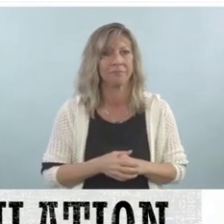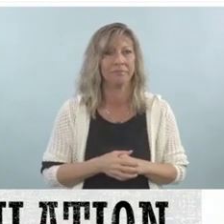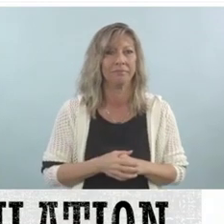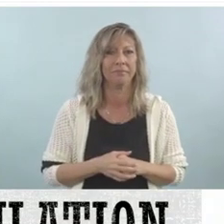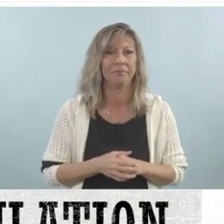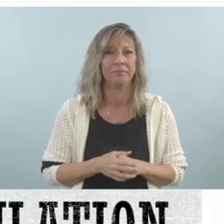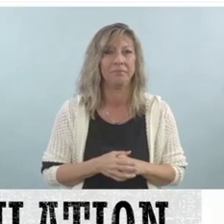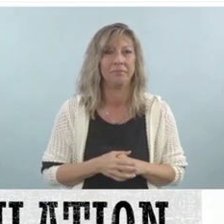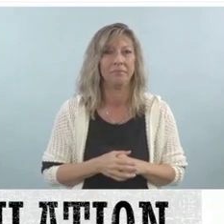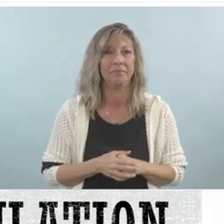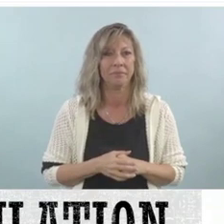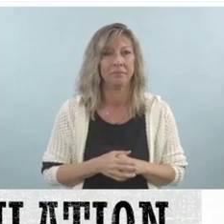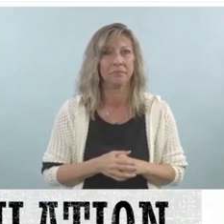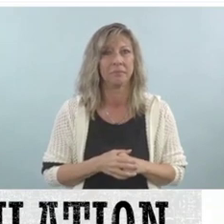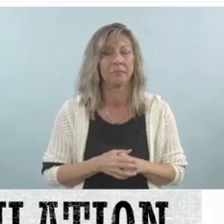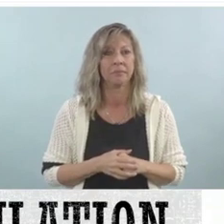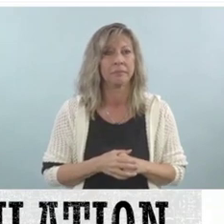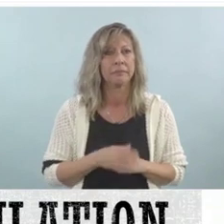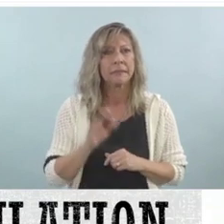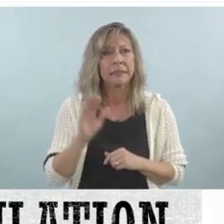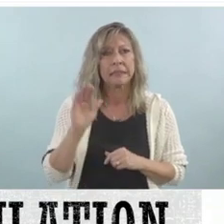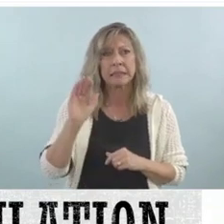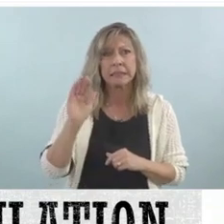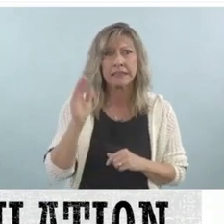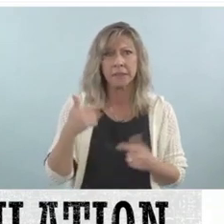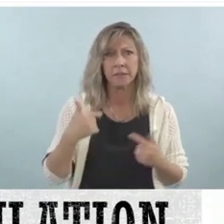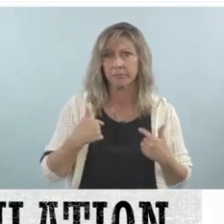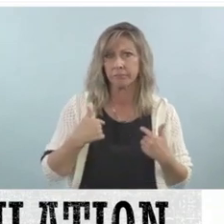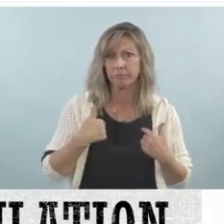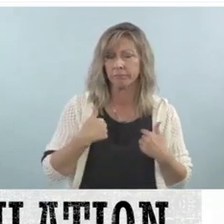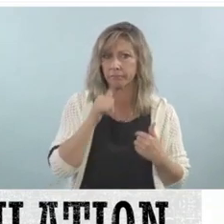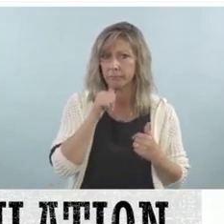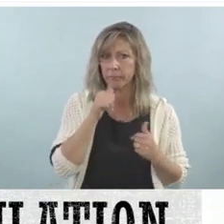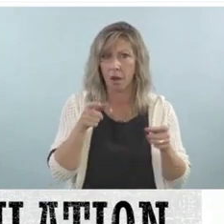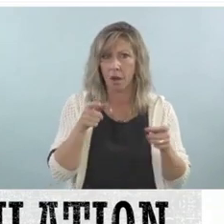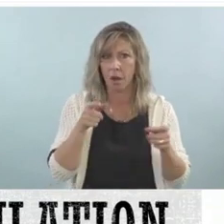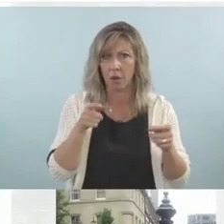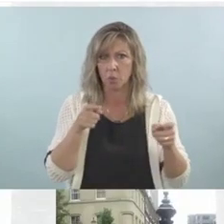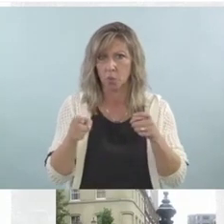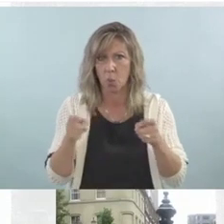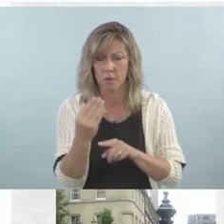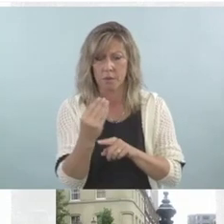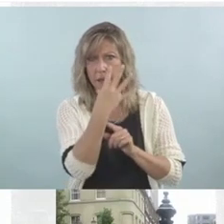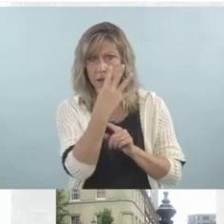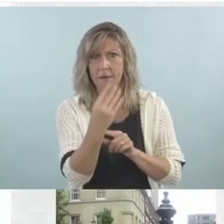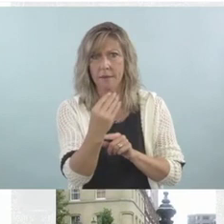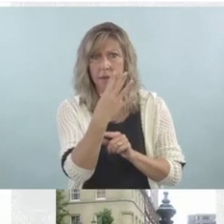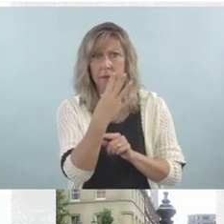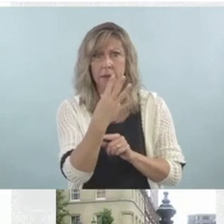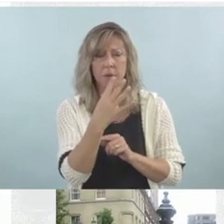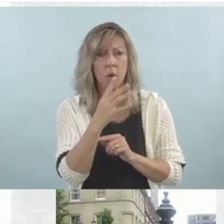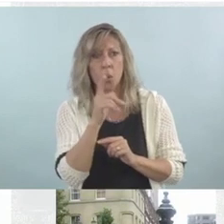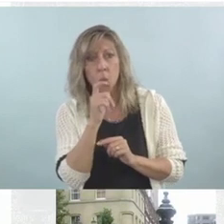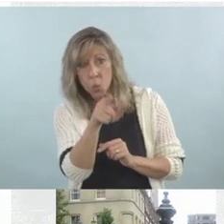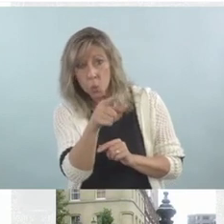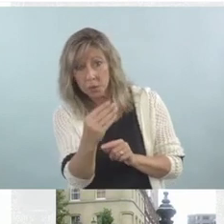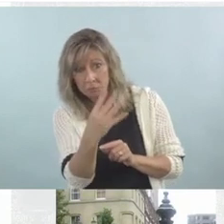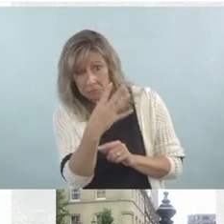So it doesn't look like I'm controlling the slide. So if I can have somebody move to the first, the next slide. There we go.